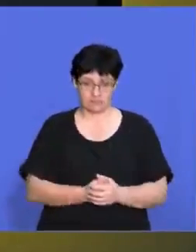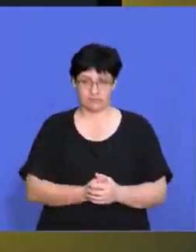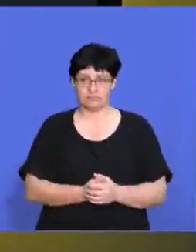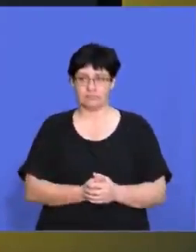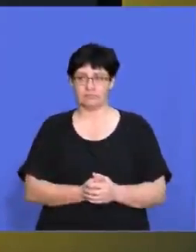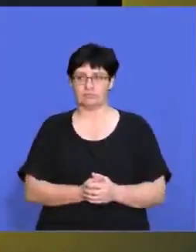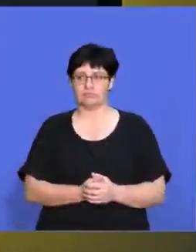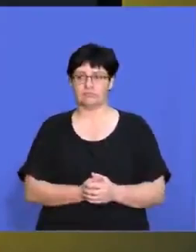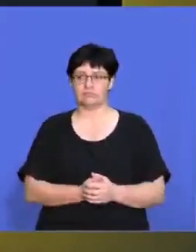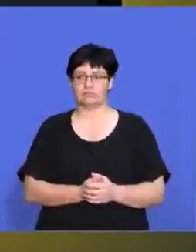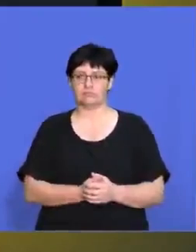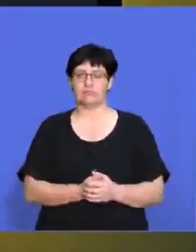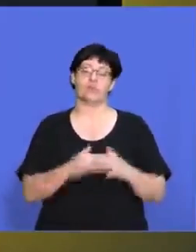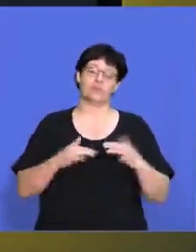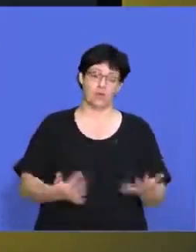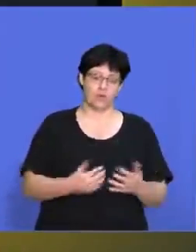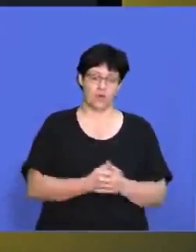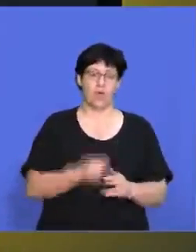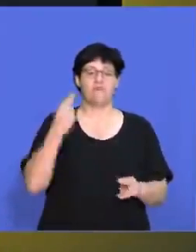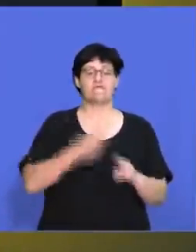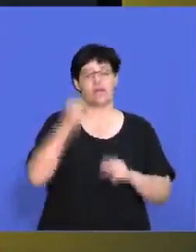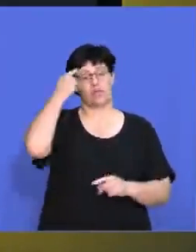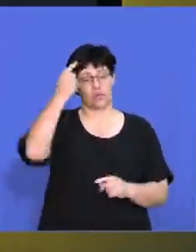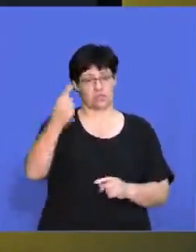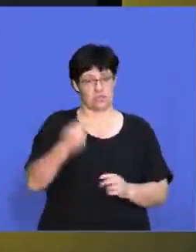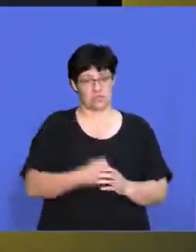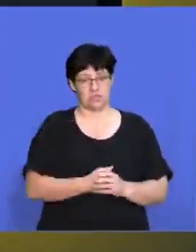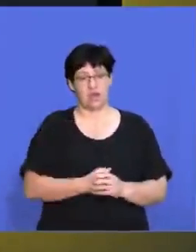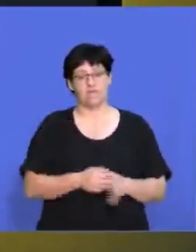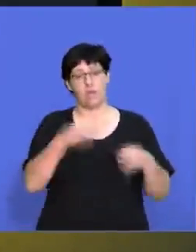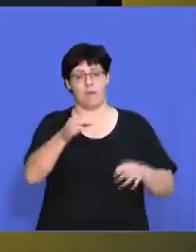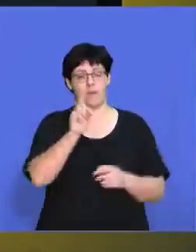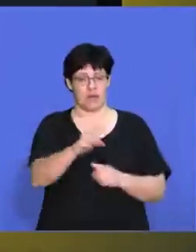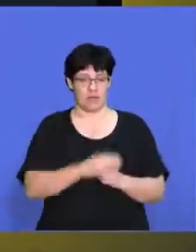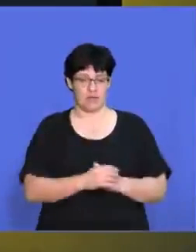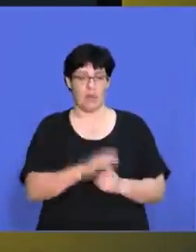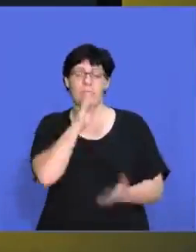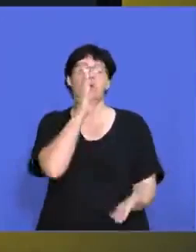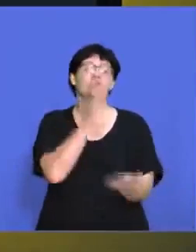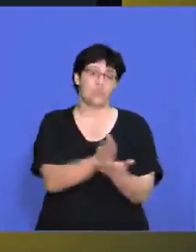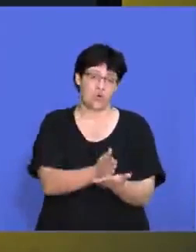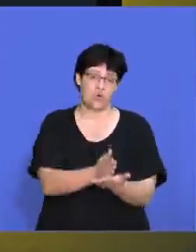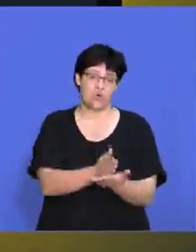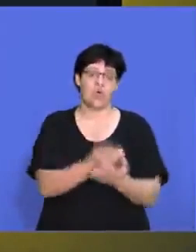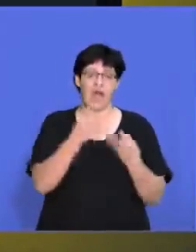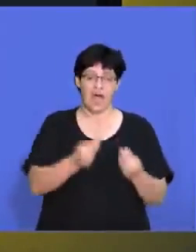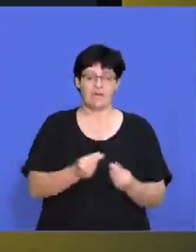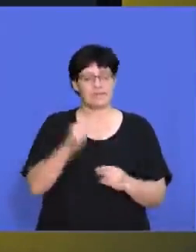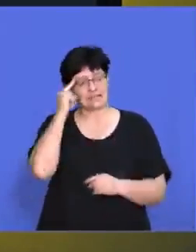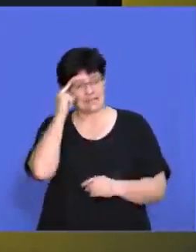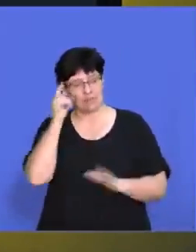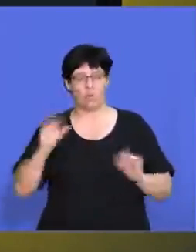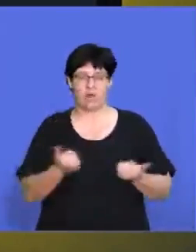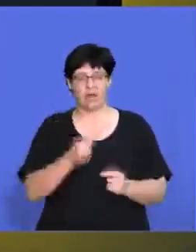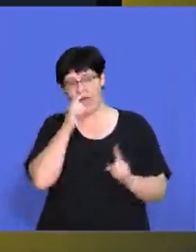not getting taken advantage of. So, our final thoughts for, for, for paper one. Firstly, make sure